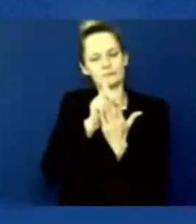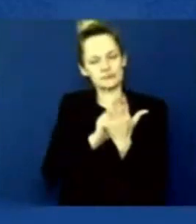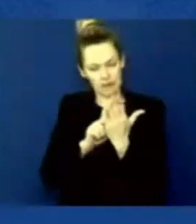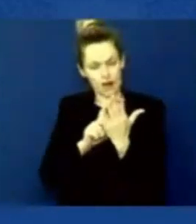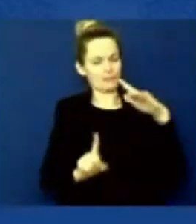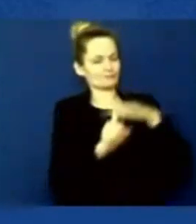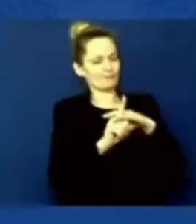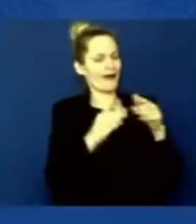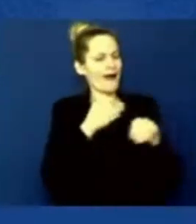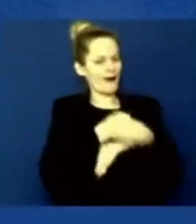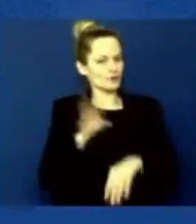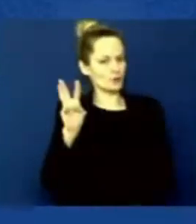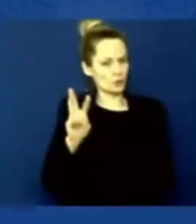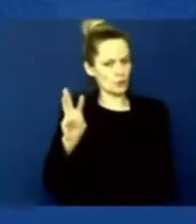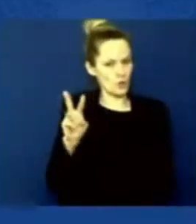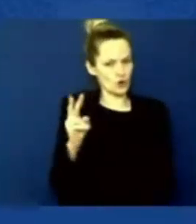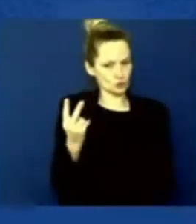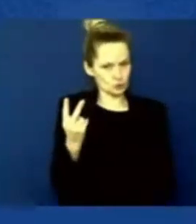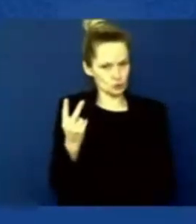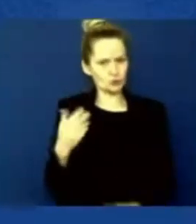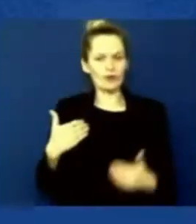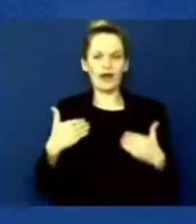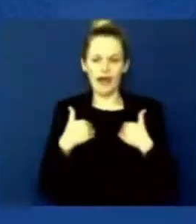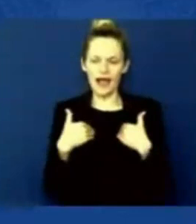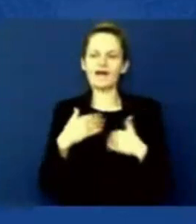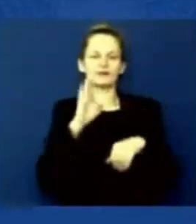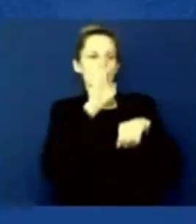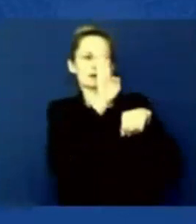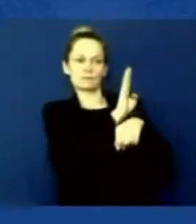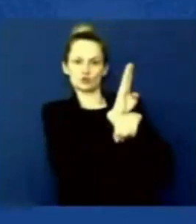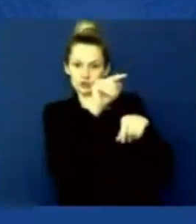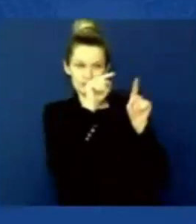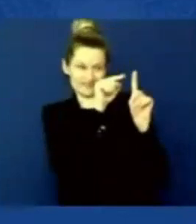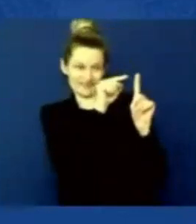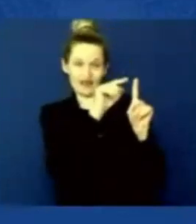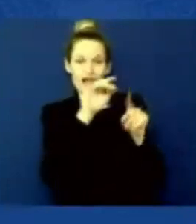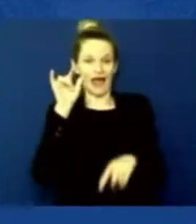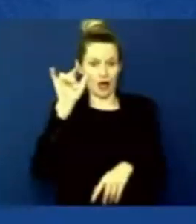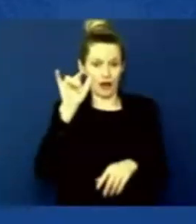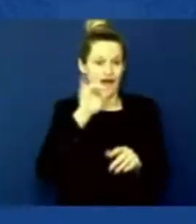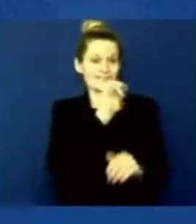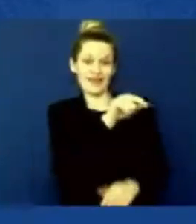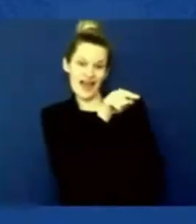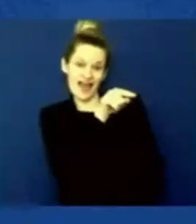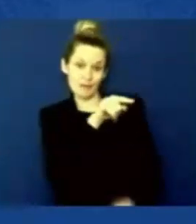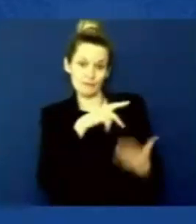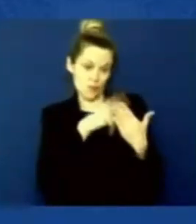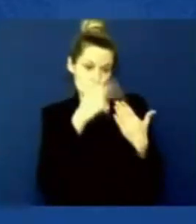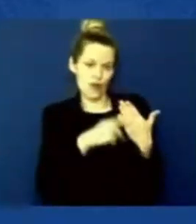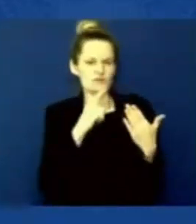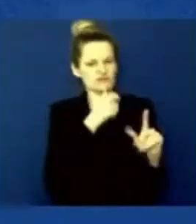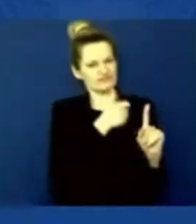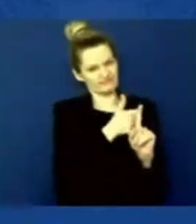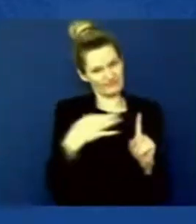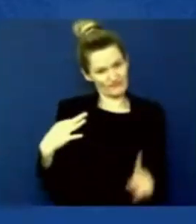to augment our airlift capacity. This is a voluntary program for our commercial airlines, and we're grateful for